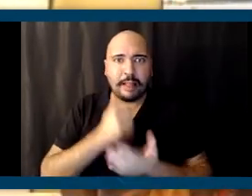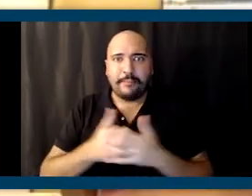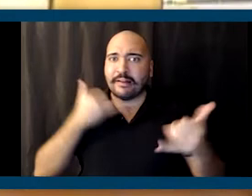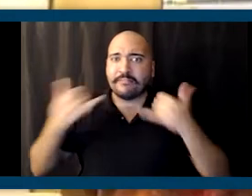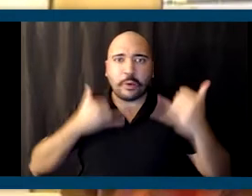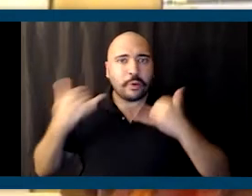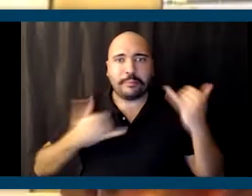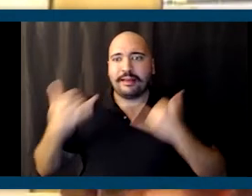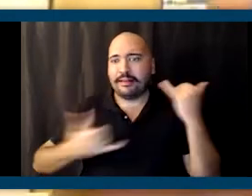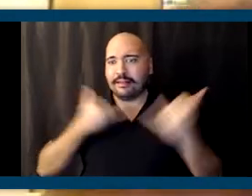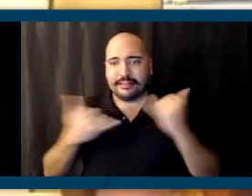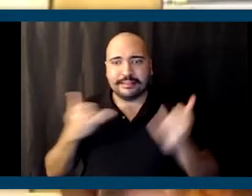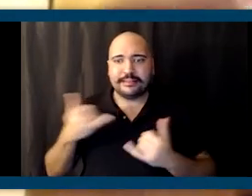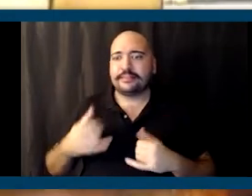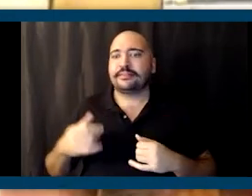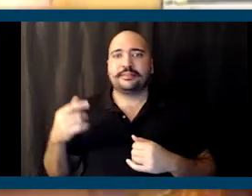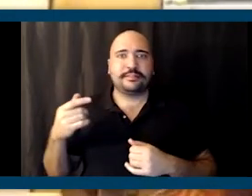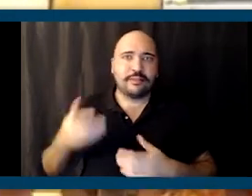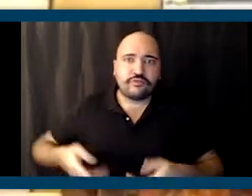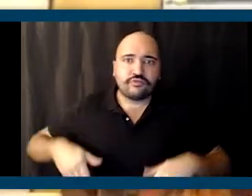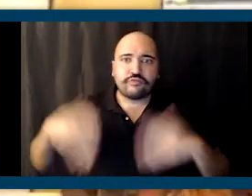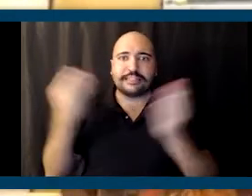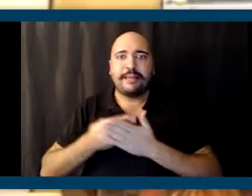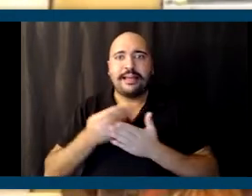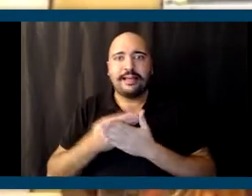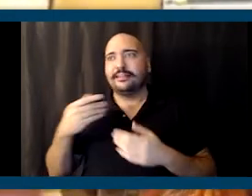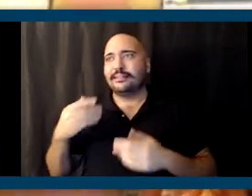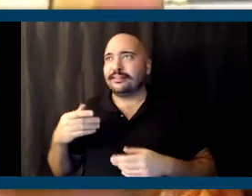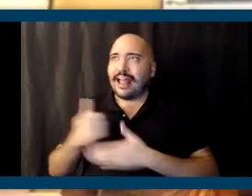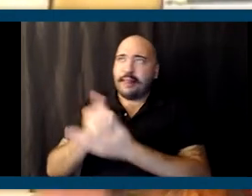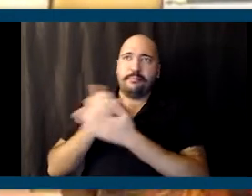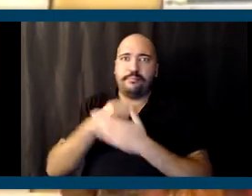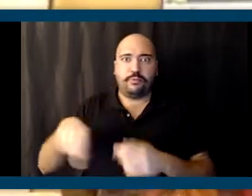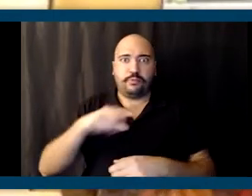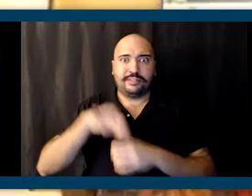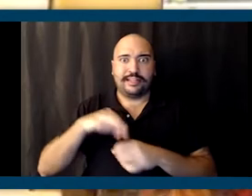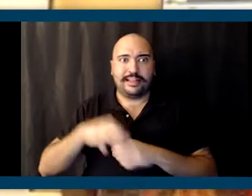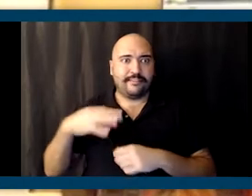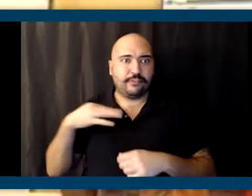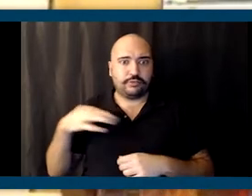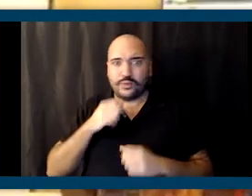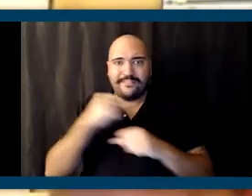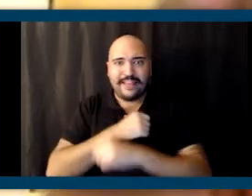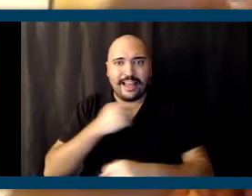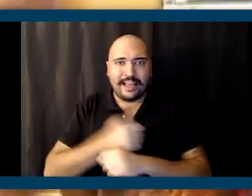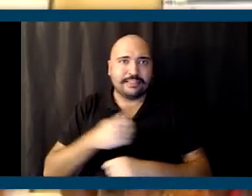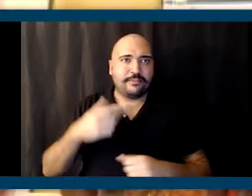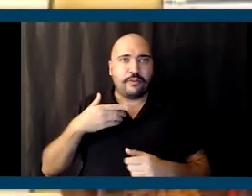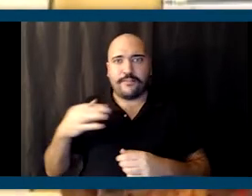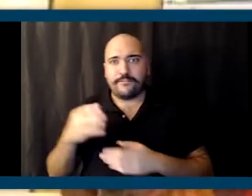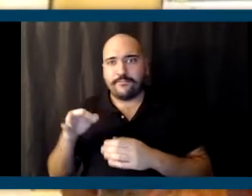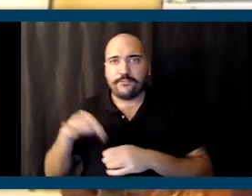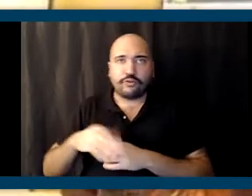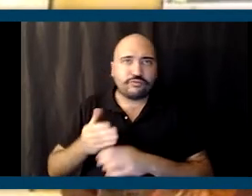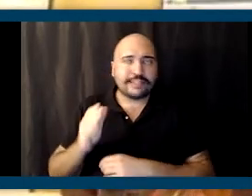phone calls to raise money, to do things to help those elect those officials who are fighting for our voting rights in Carolina and in the